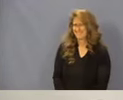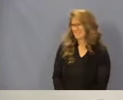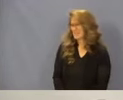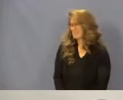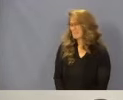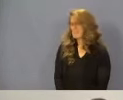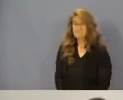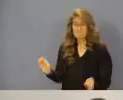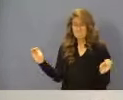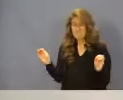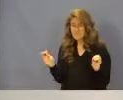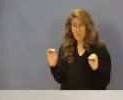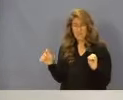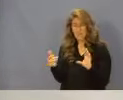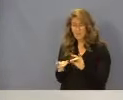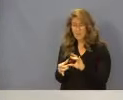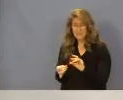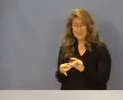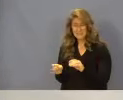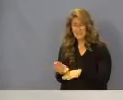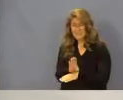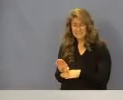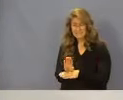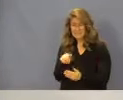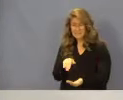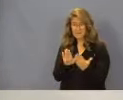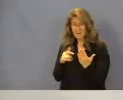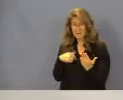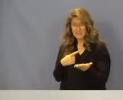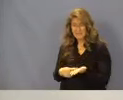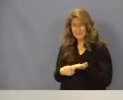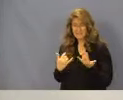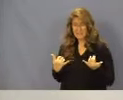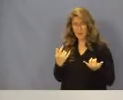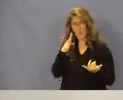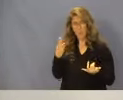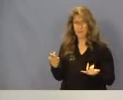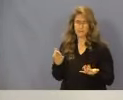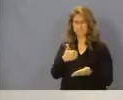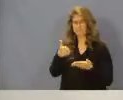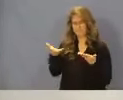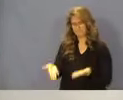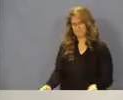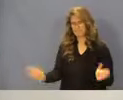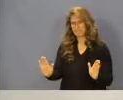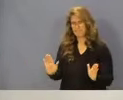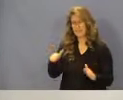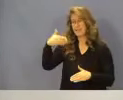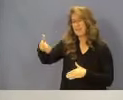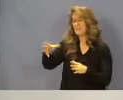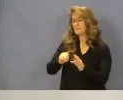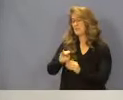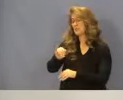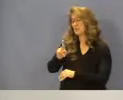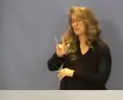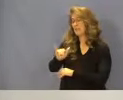Well, if there's no other comments or business needs to come before the board at this time, we will stand adjourned. Our next meeting here is July